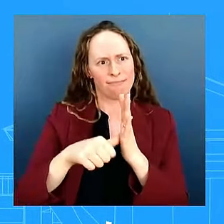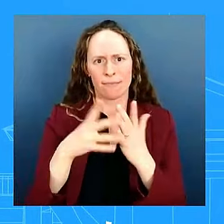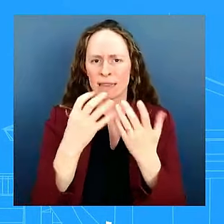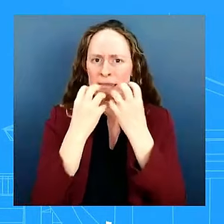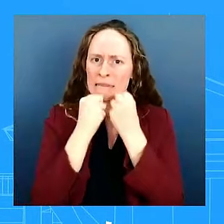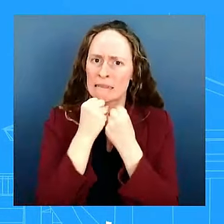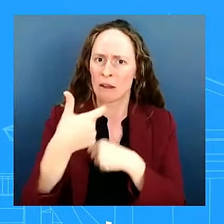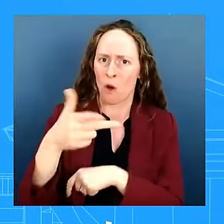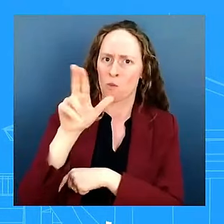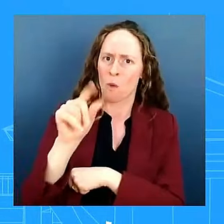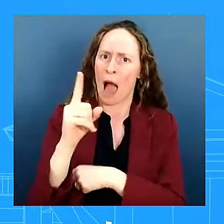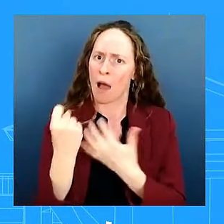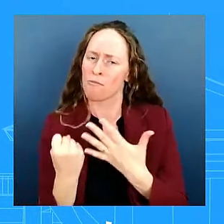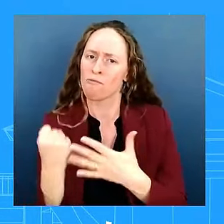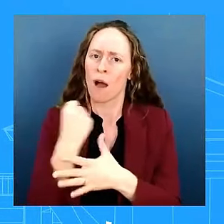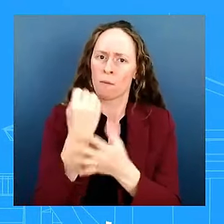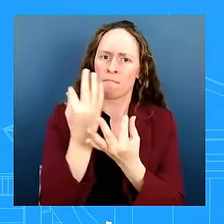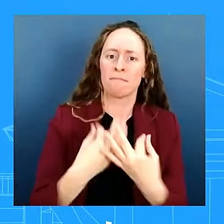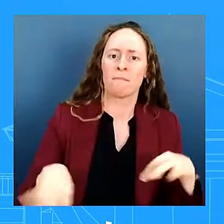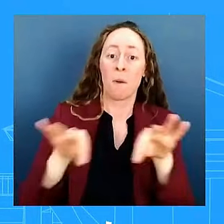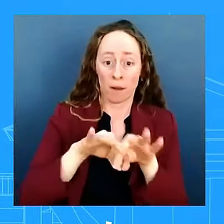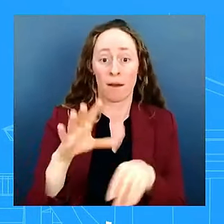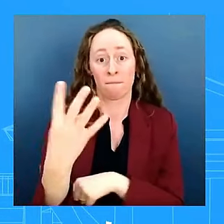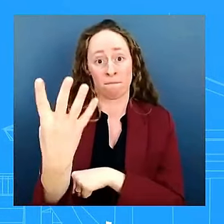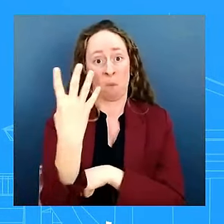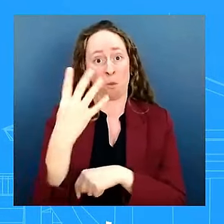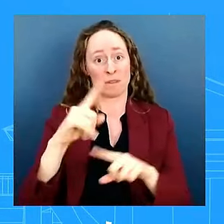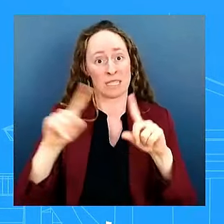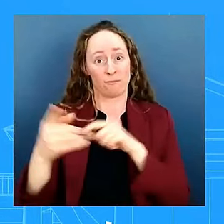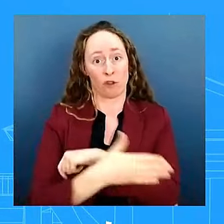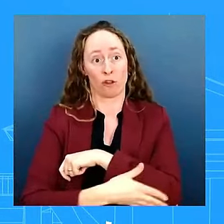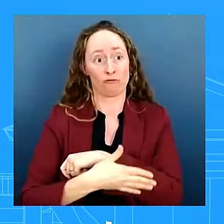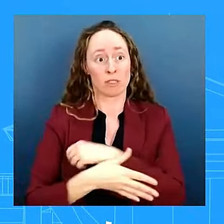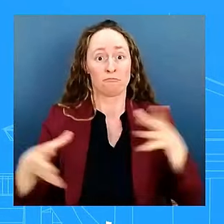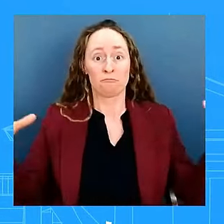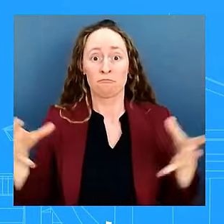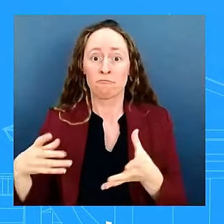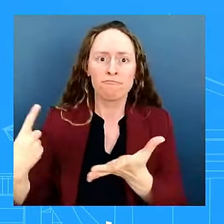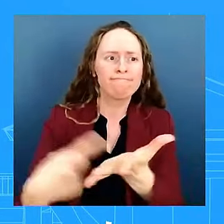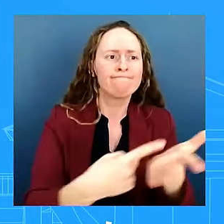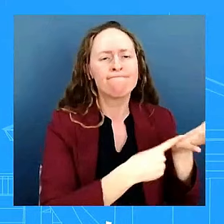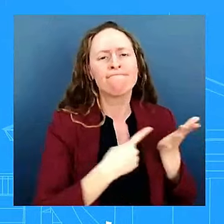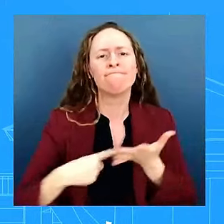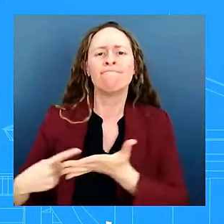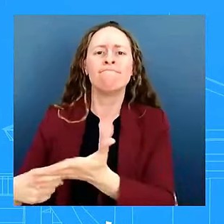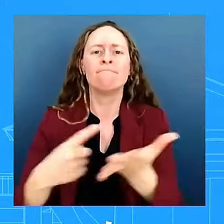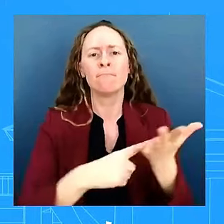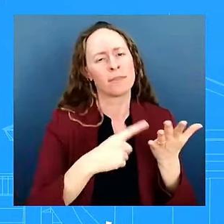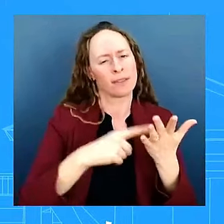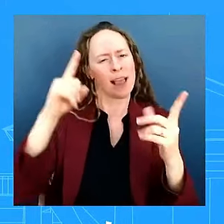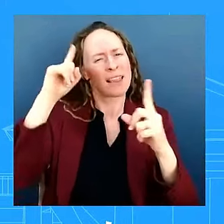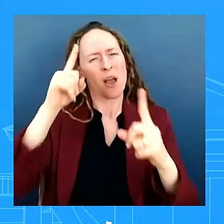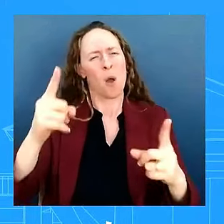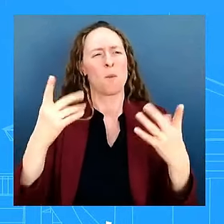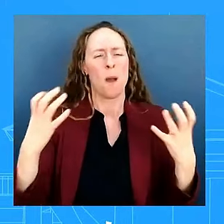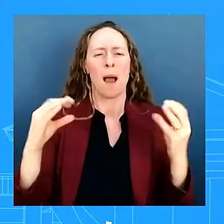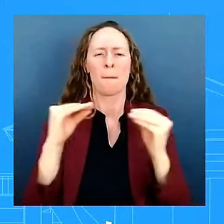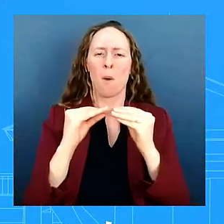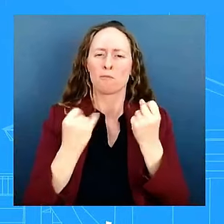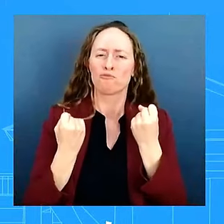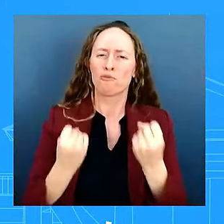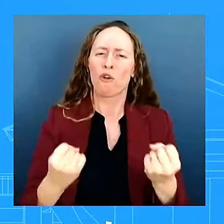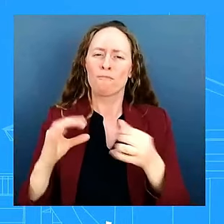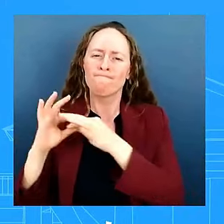will focus on bolstering the strategic convergence among our countries advancing our shared vision of a free and